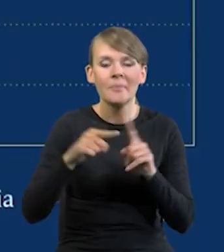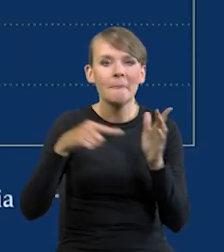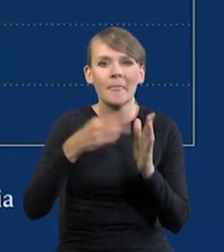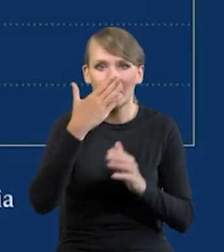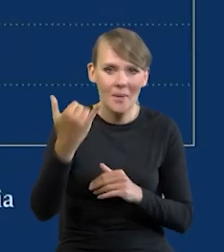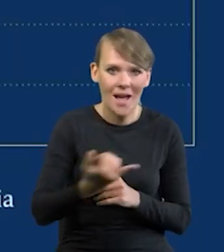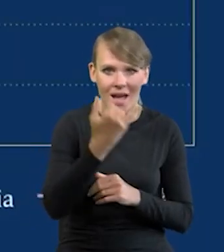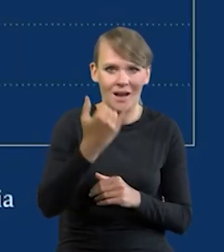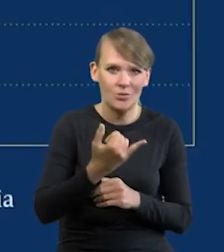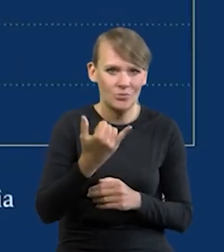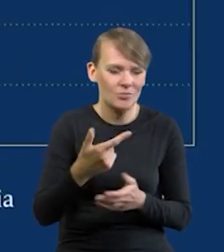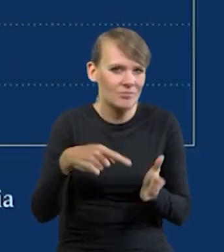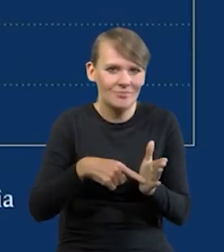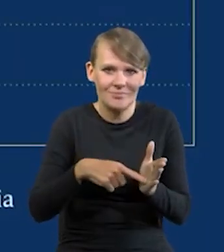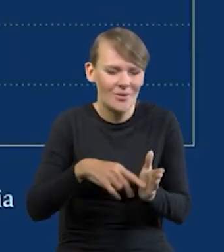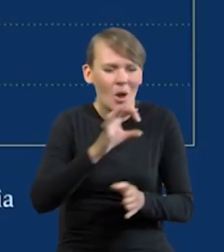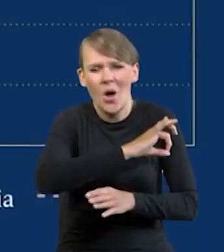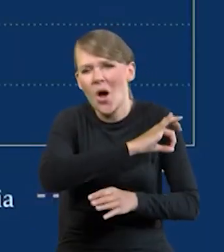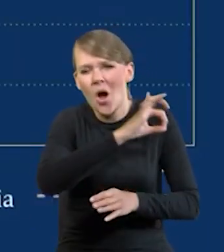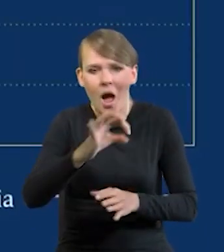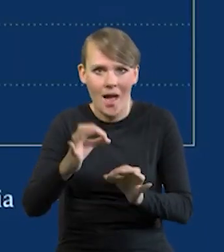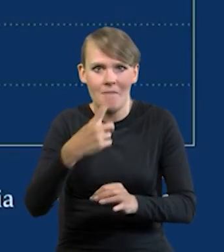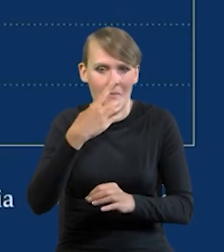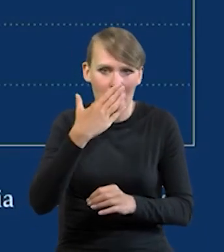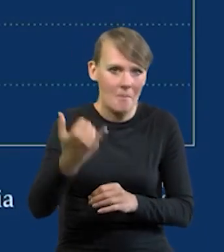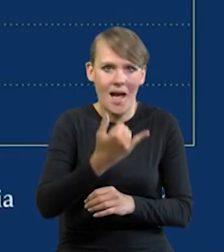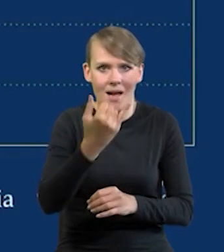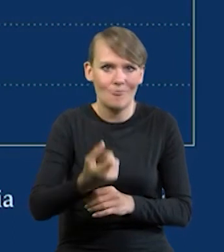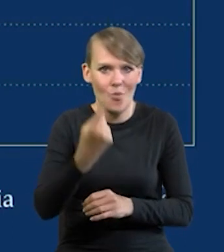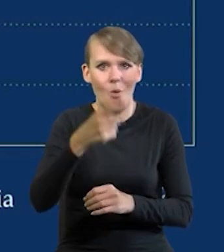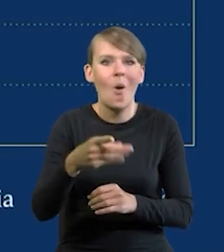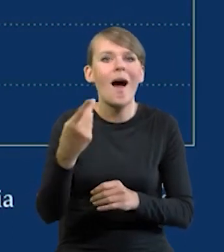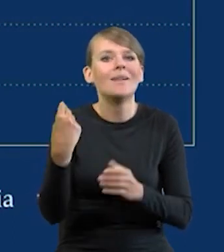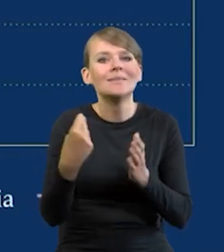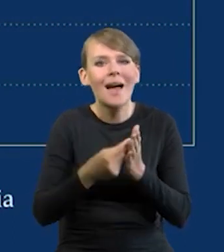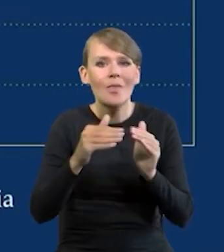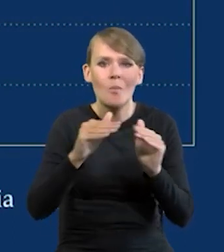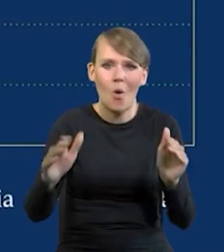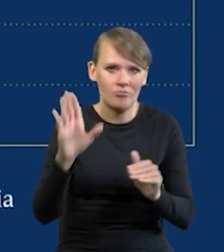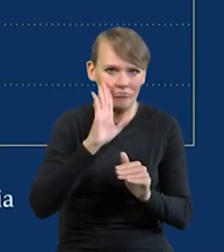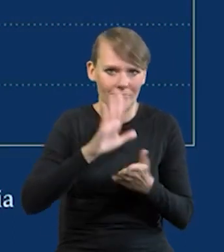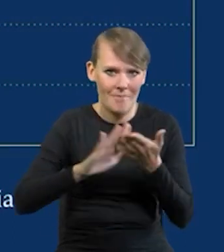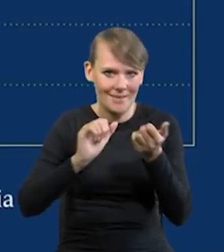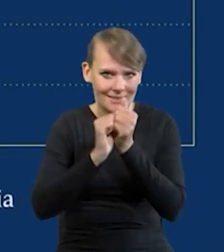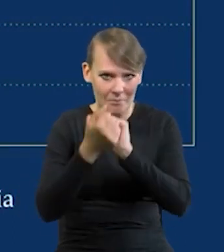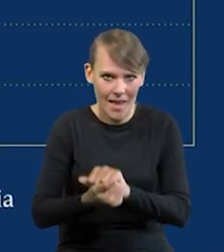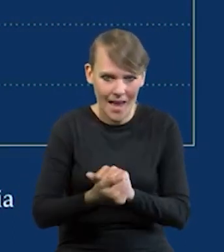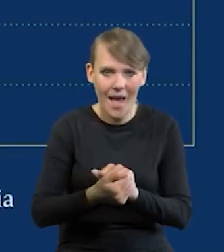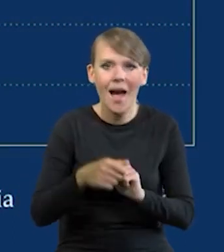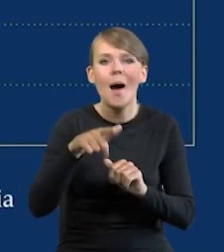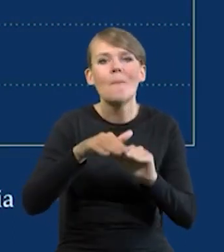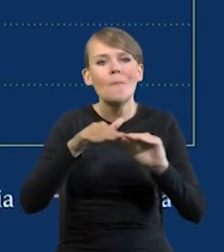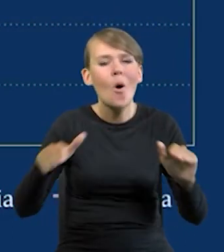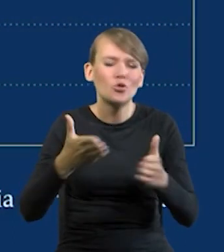move comes after a sudden cut of 75 basic points in September. The 25-point cut was predicted by most